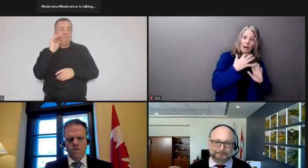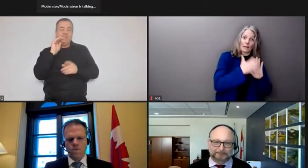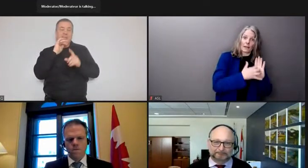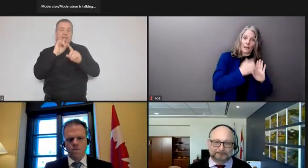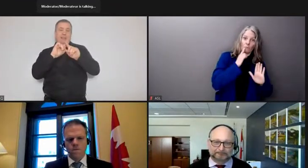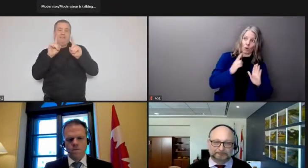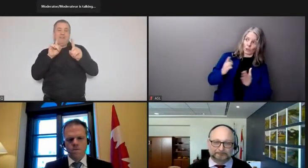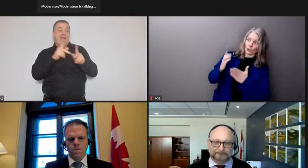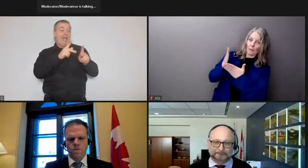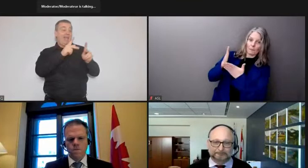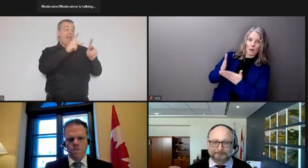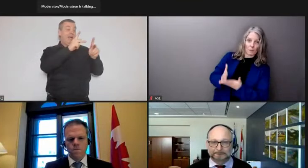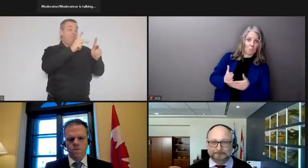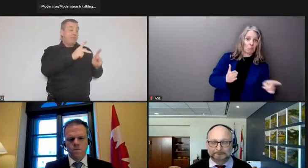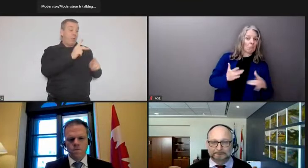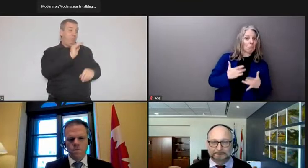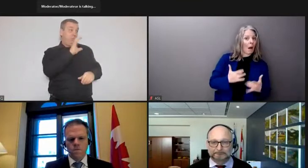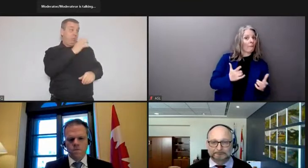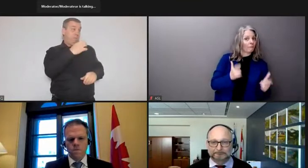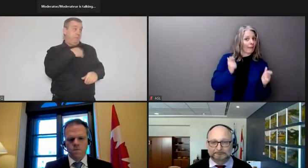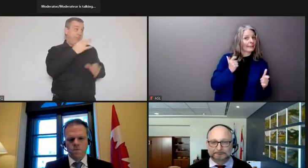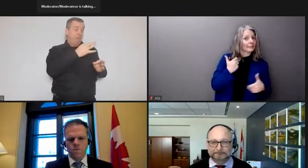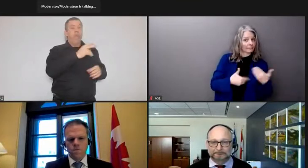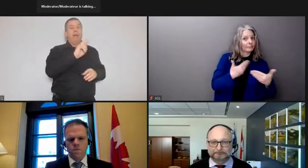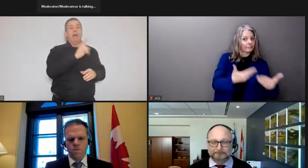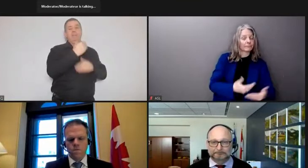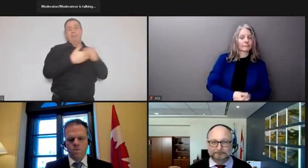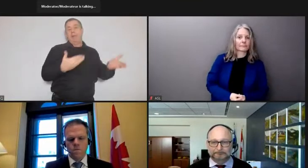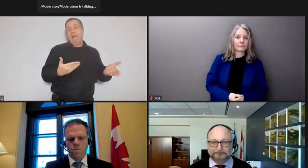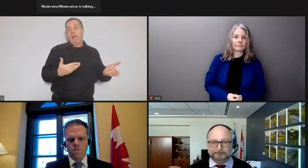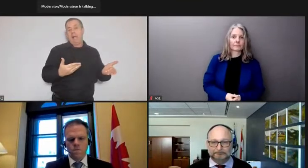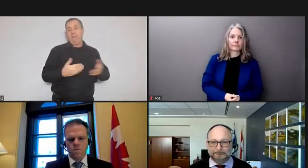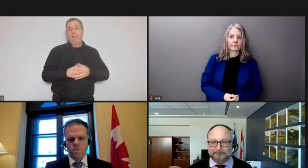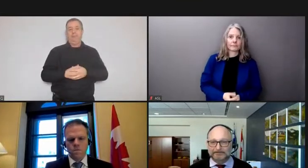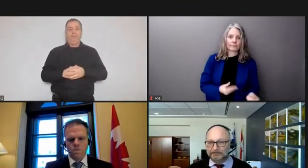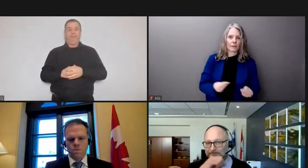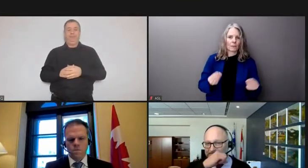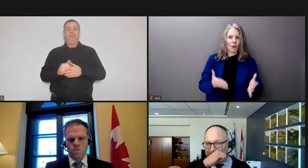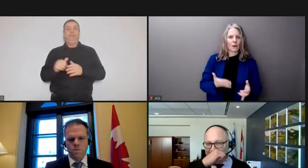Merci On va avoir une dernière question de Raphaël Pirault de l'agence Crémy